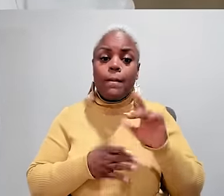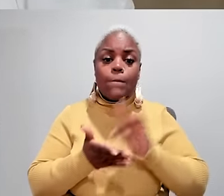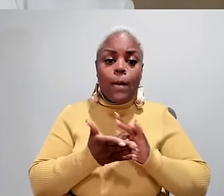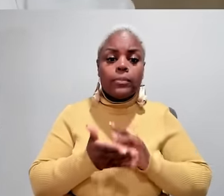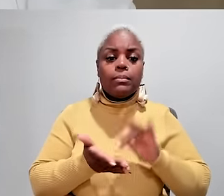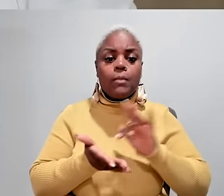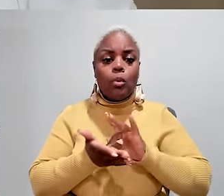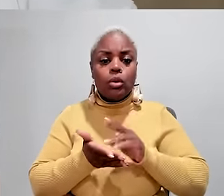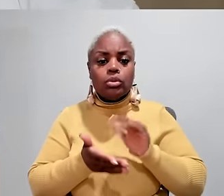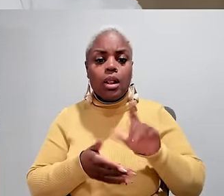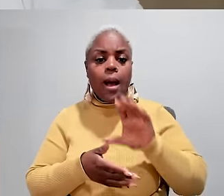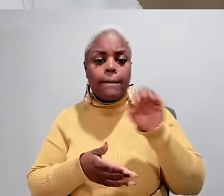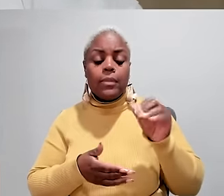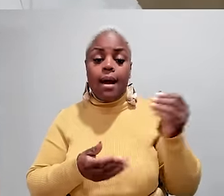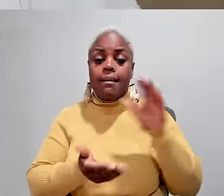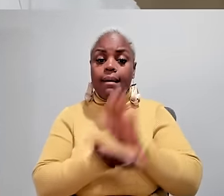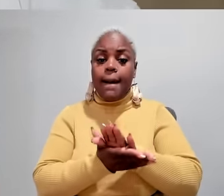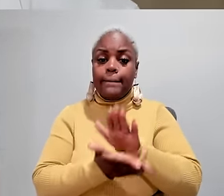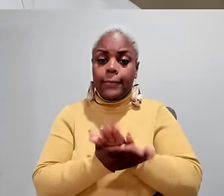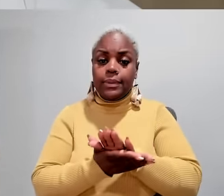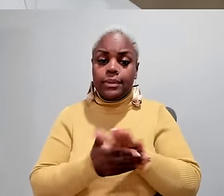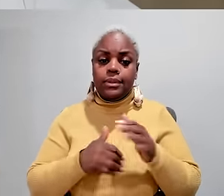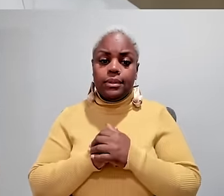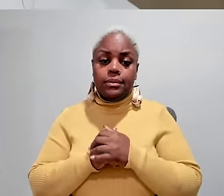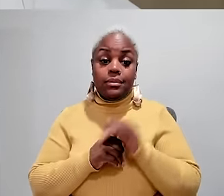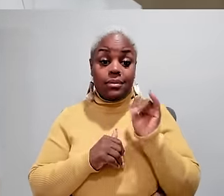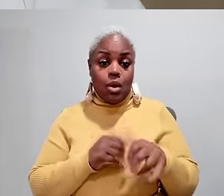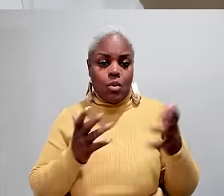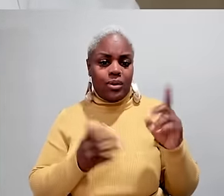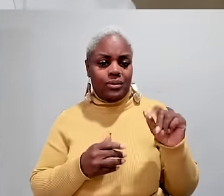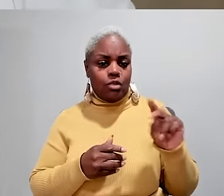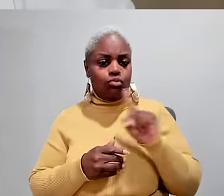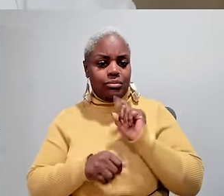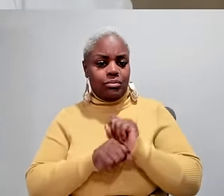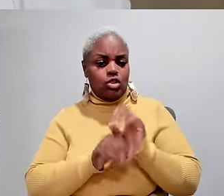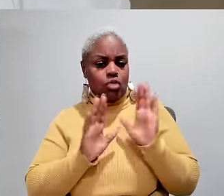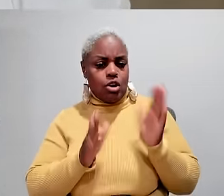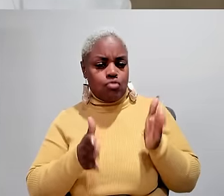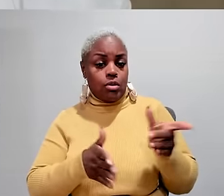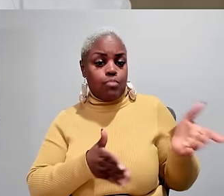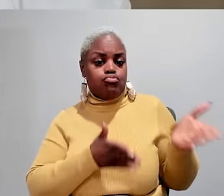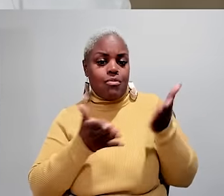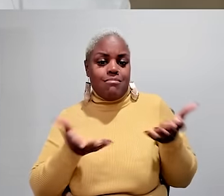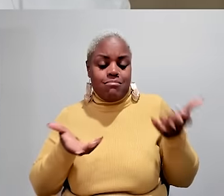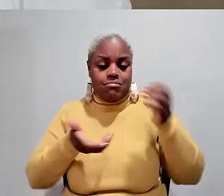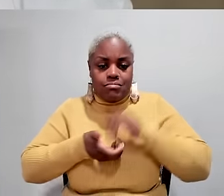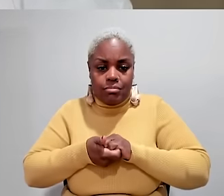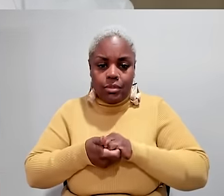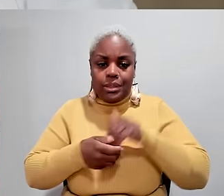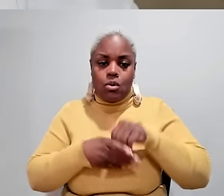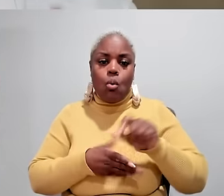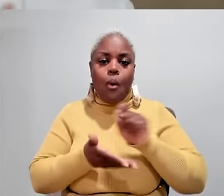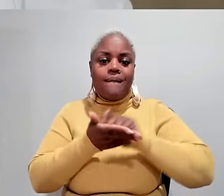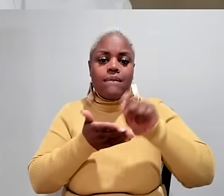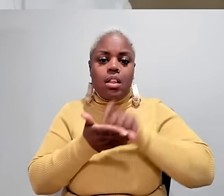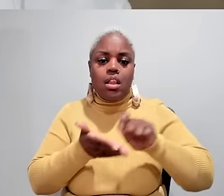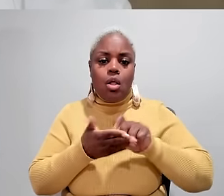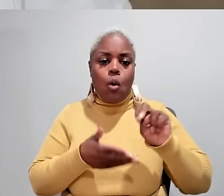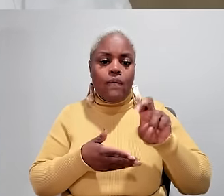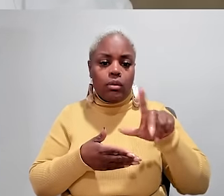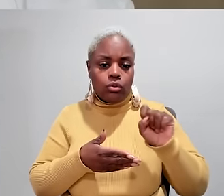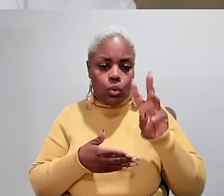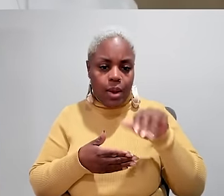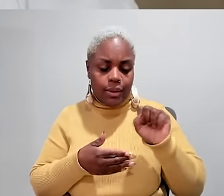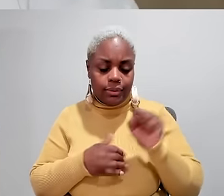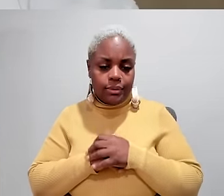good coupling between pharma pharmaceutical companies and academics that was what Dan really did in a great way he brought us